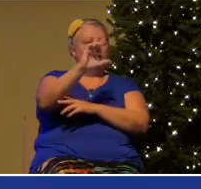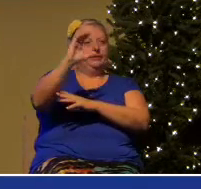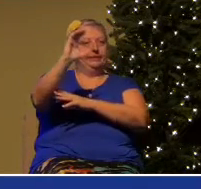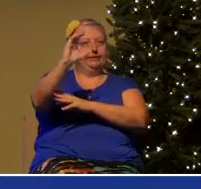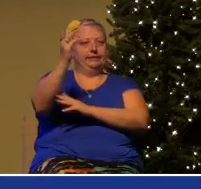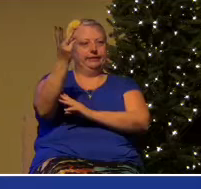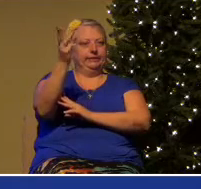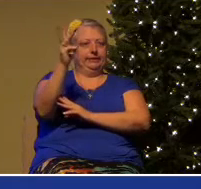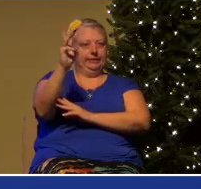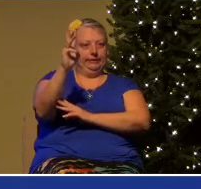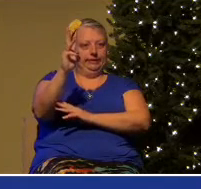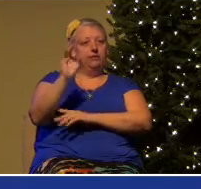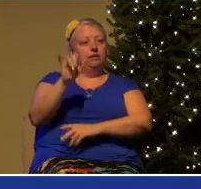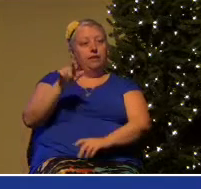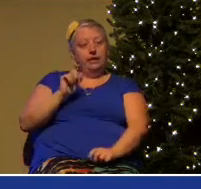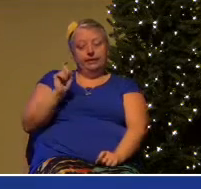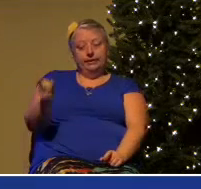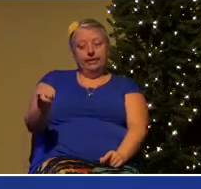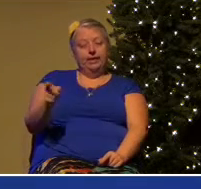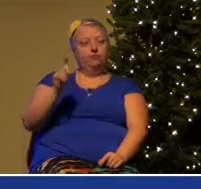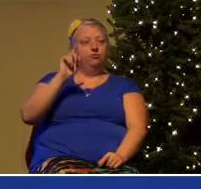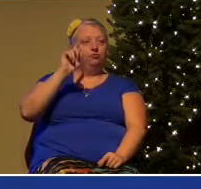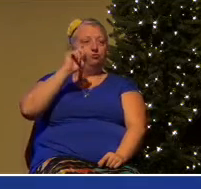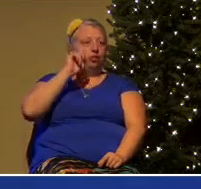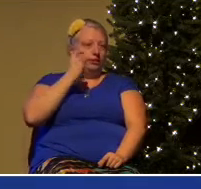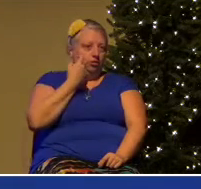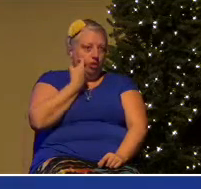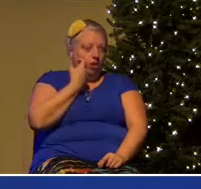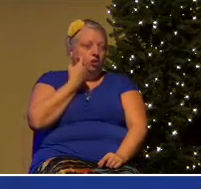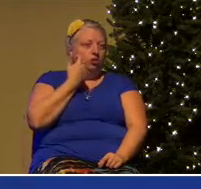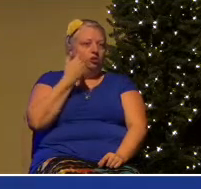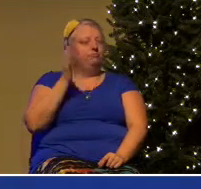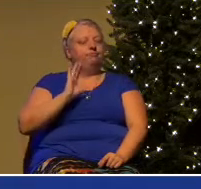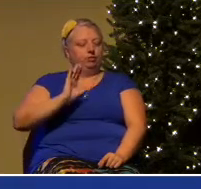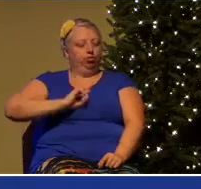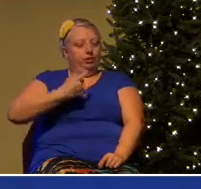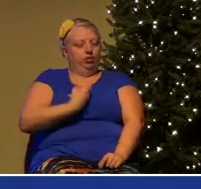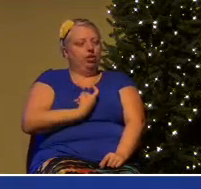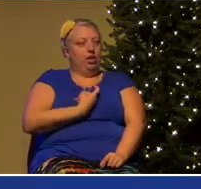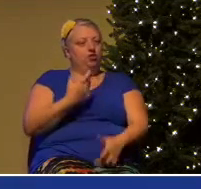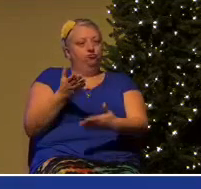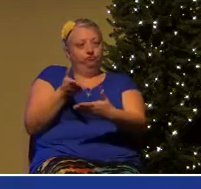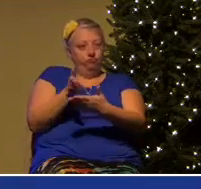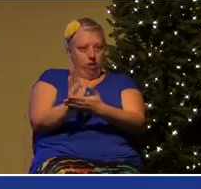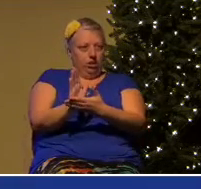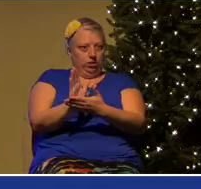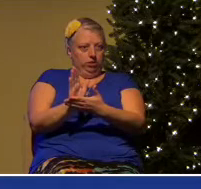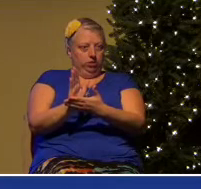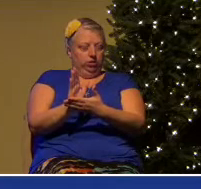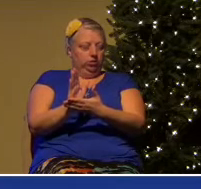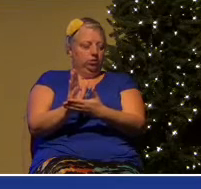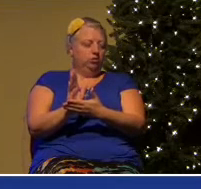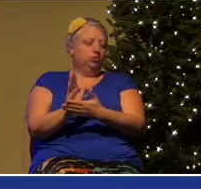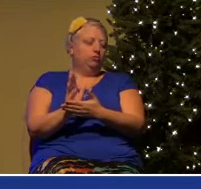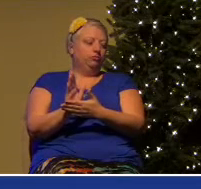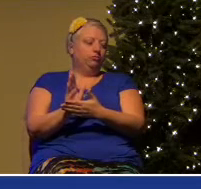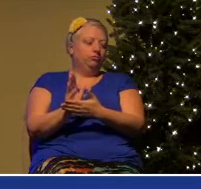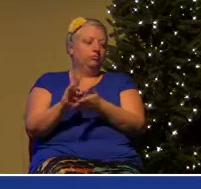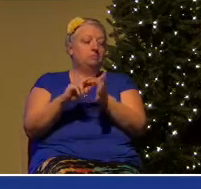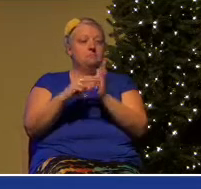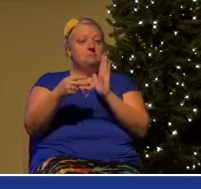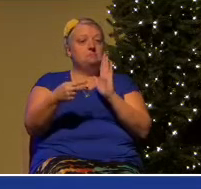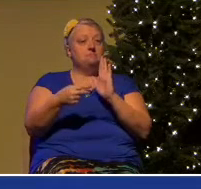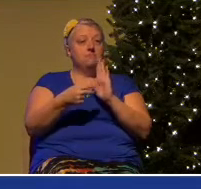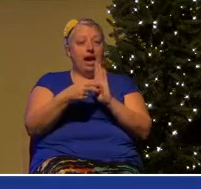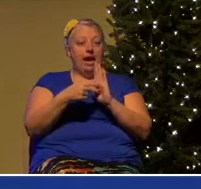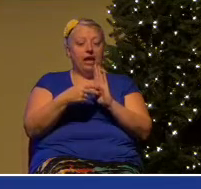transgender rights in the sense that you're no longer allowed